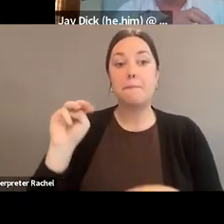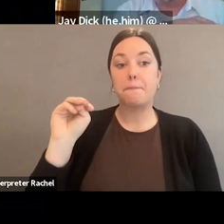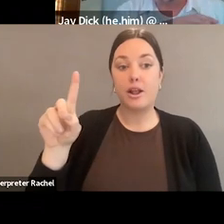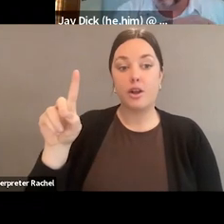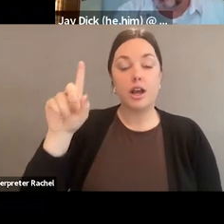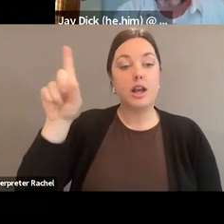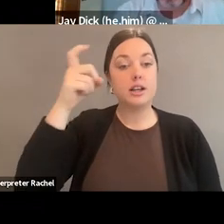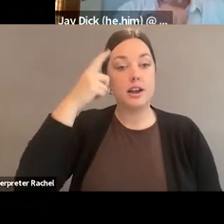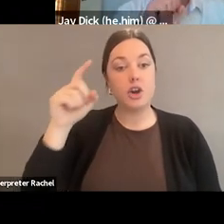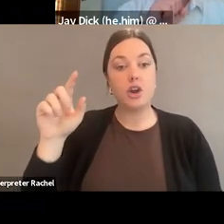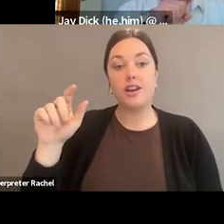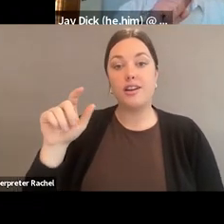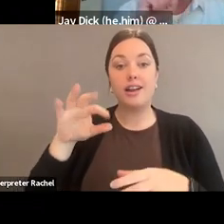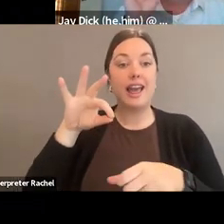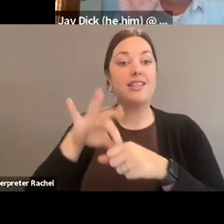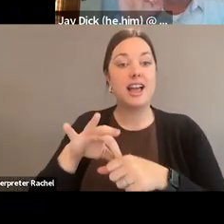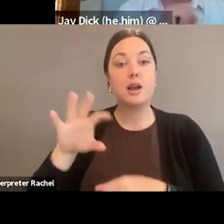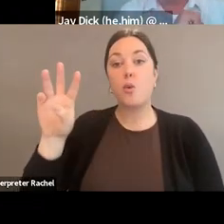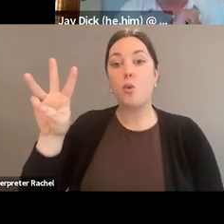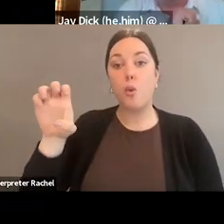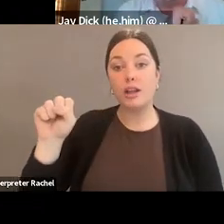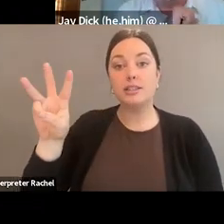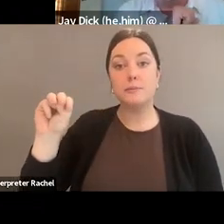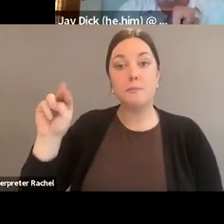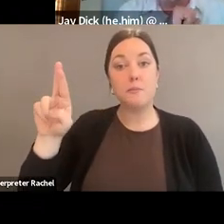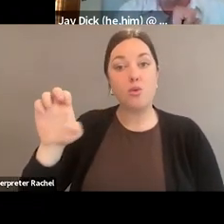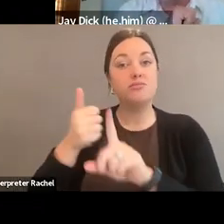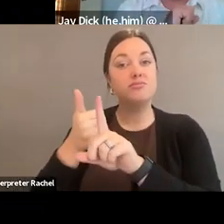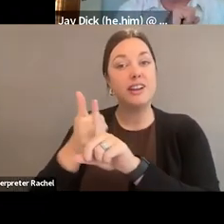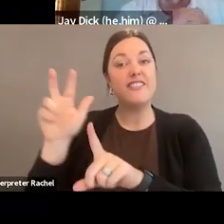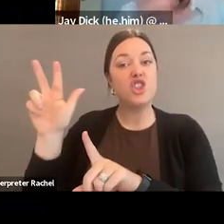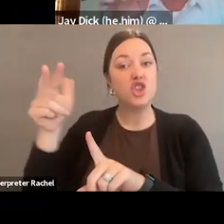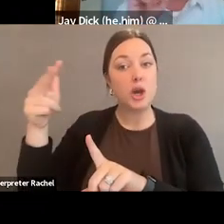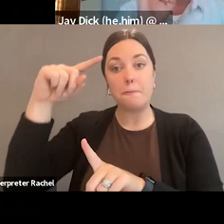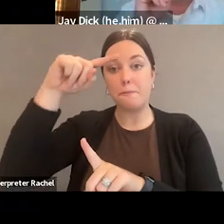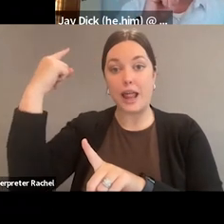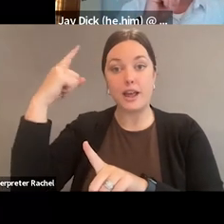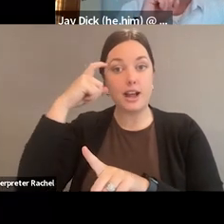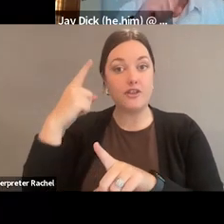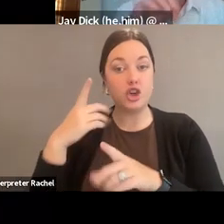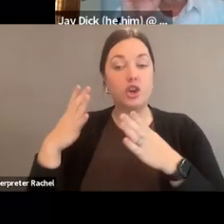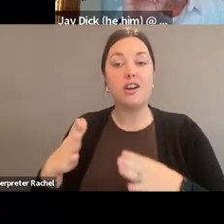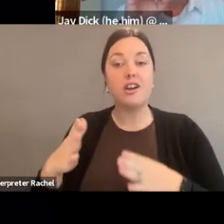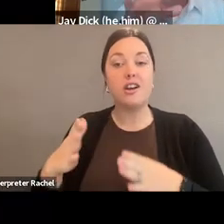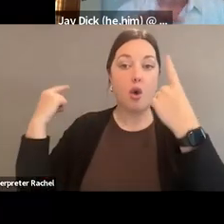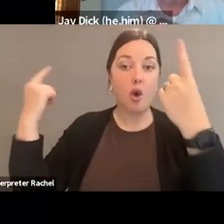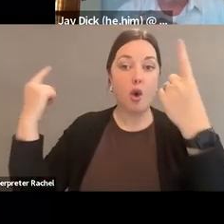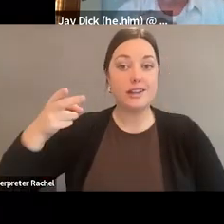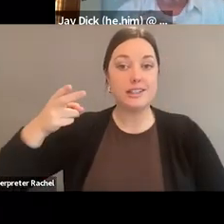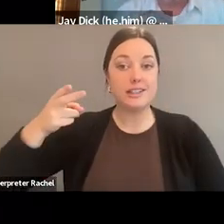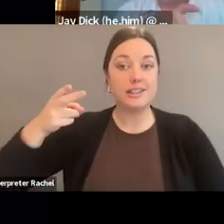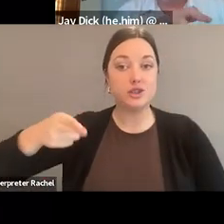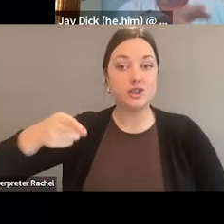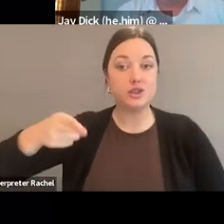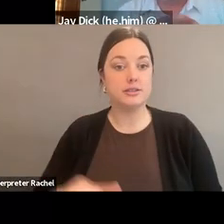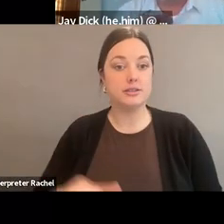Moore, and I found this hard to believe, becomes only the third black governor in the United States' history. Of all states, third black governor. In